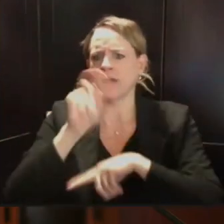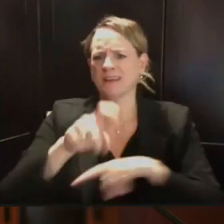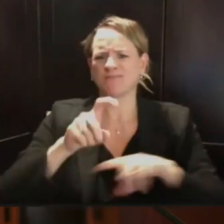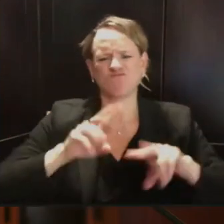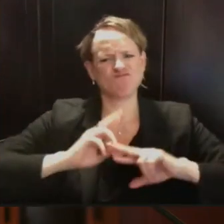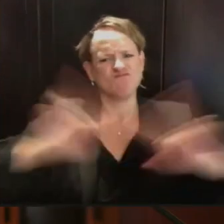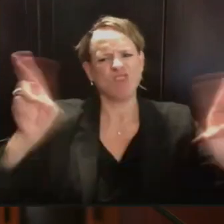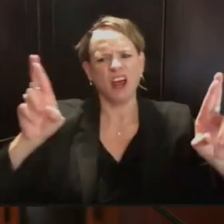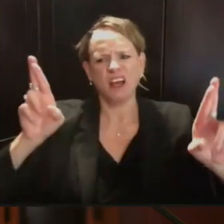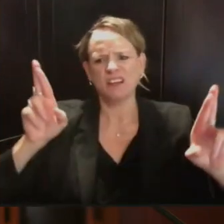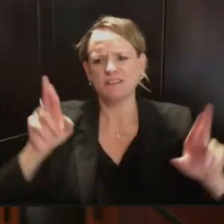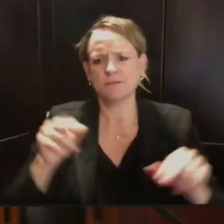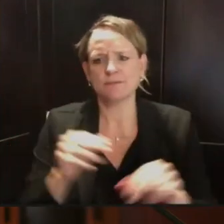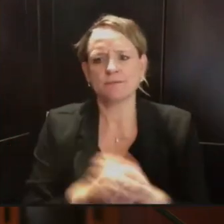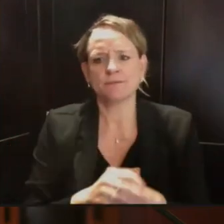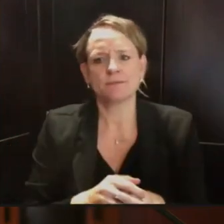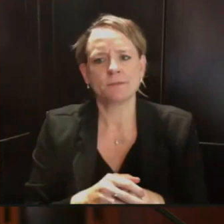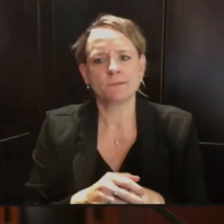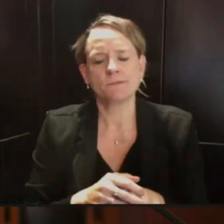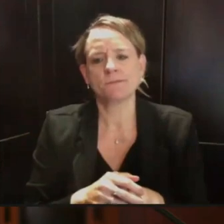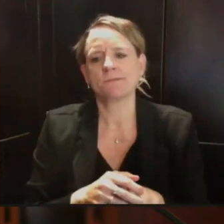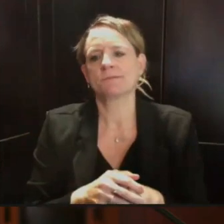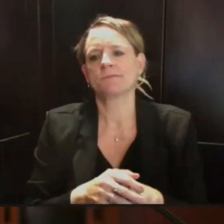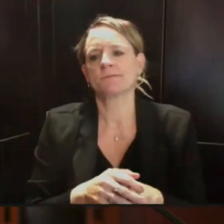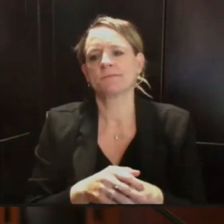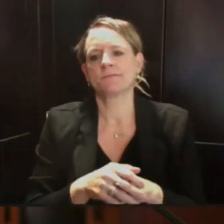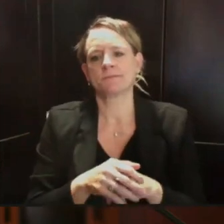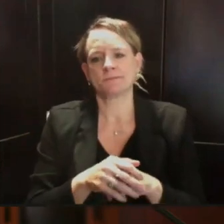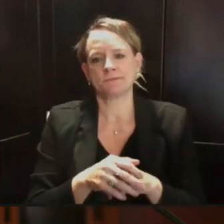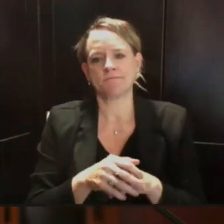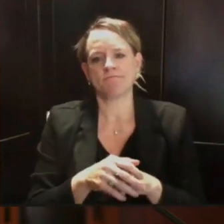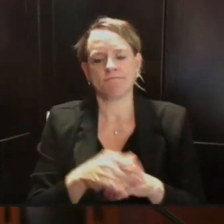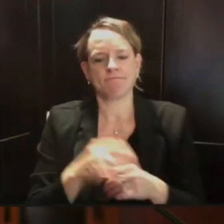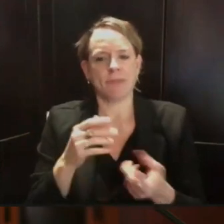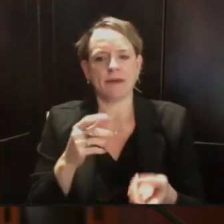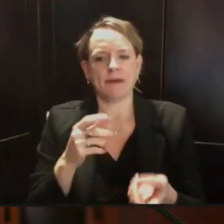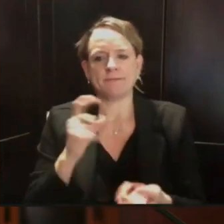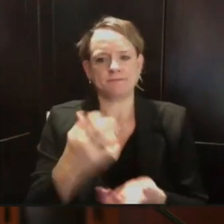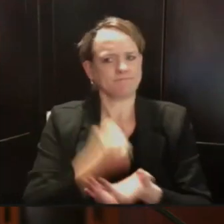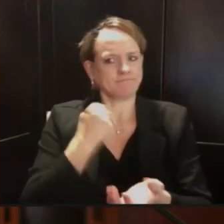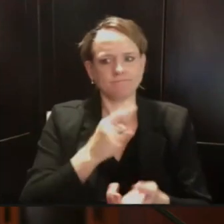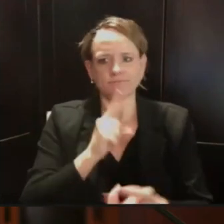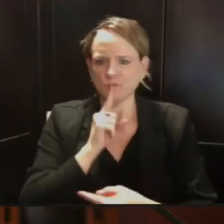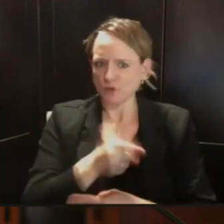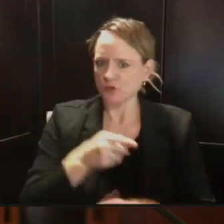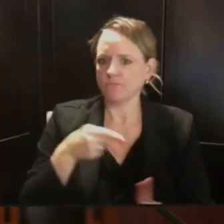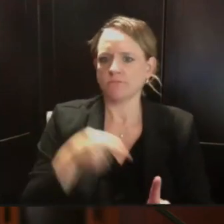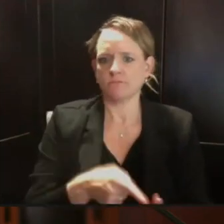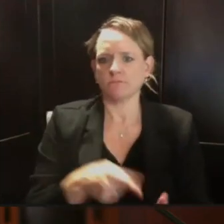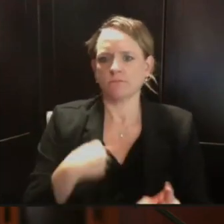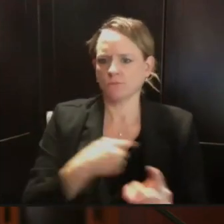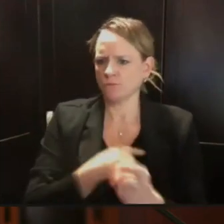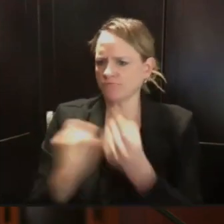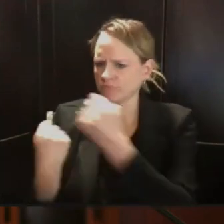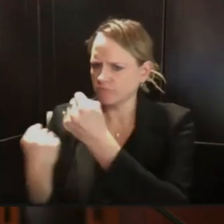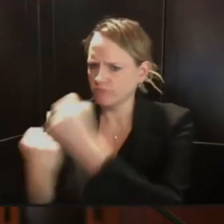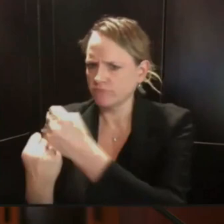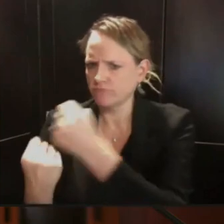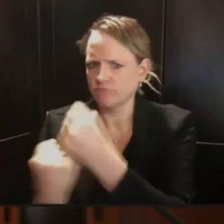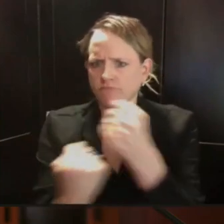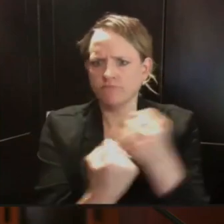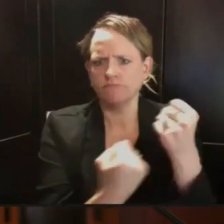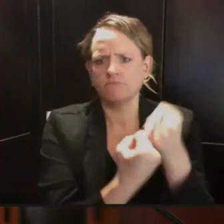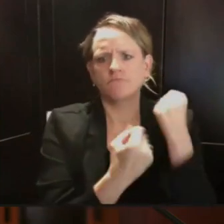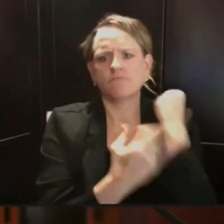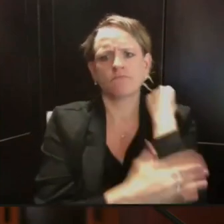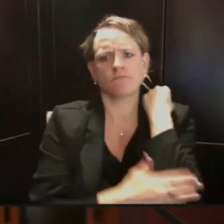into those areas where we are seeing that we could be helpful, where we could bring assets to the table